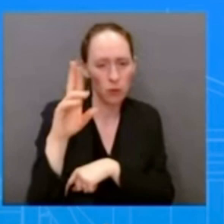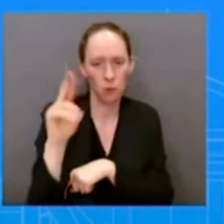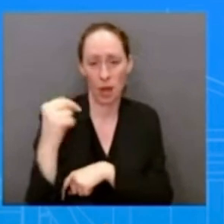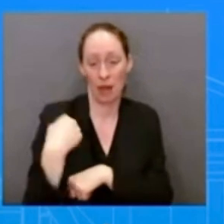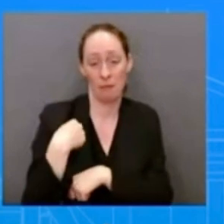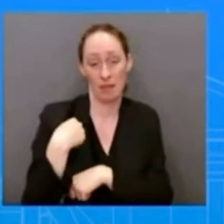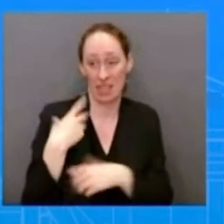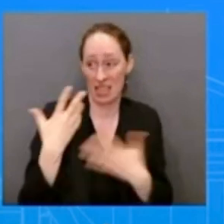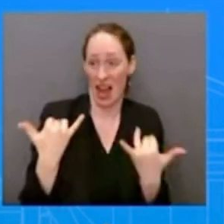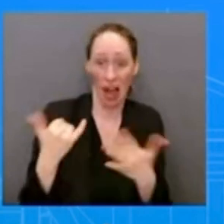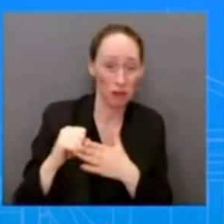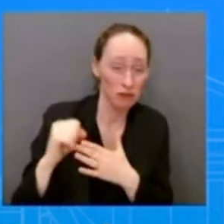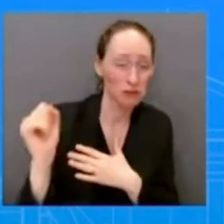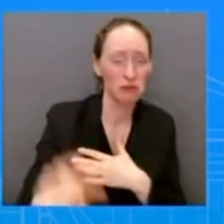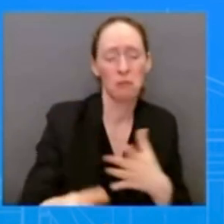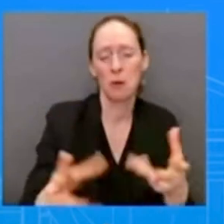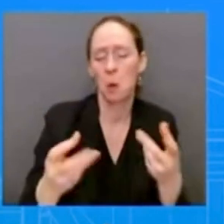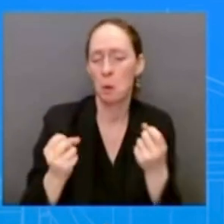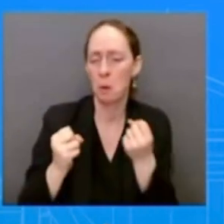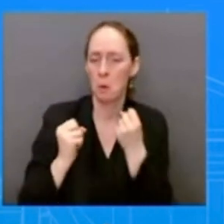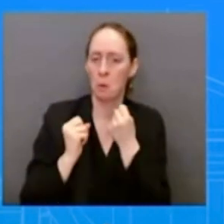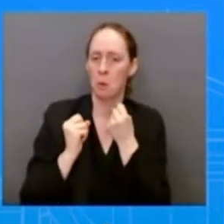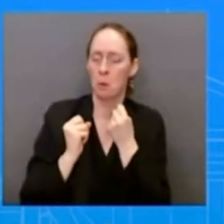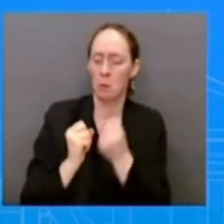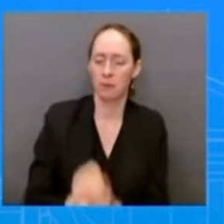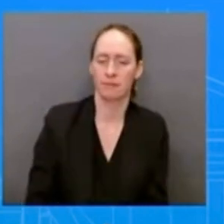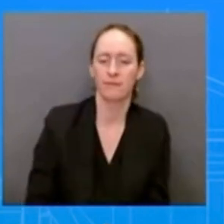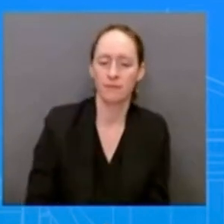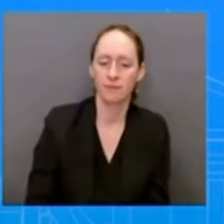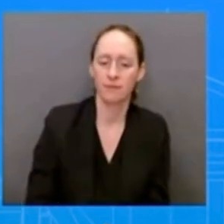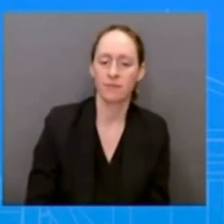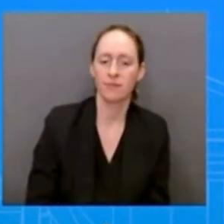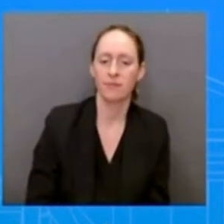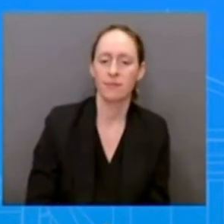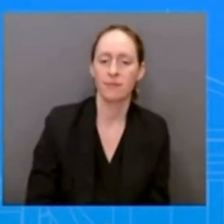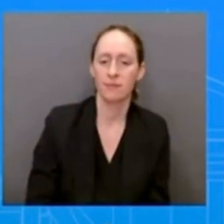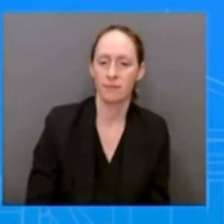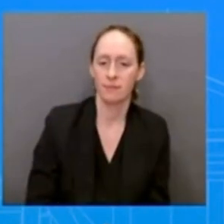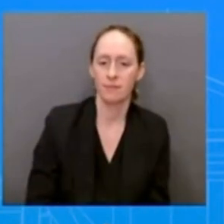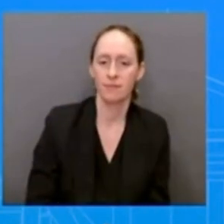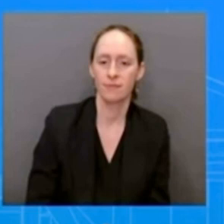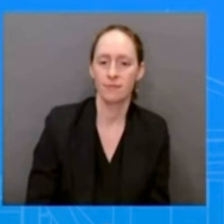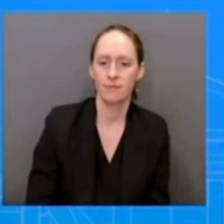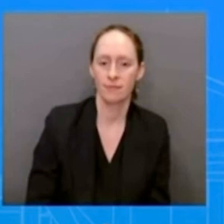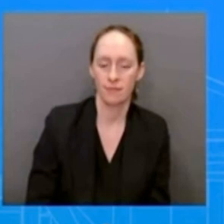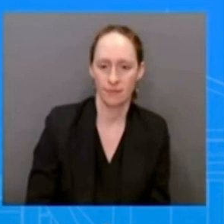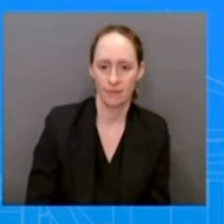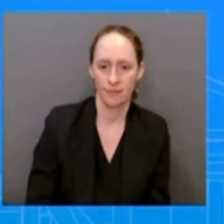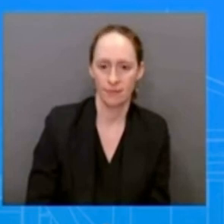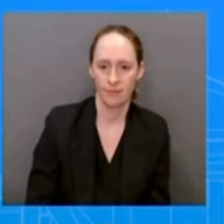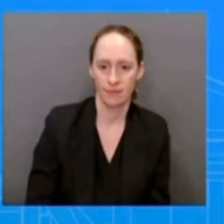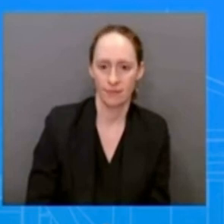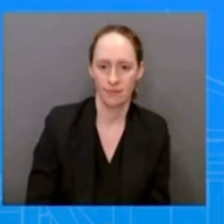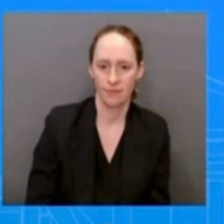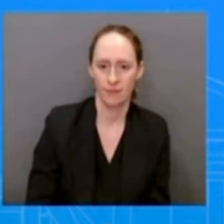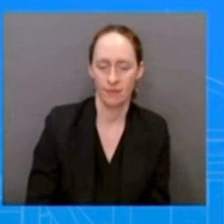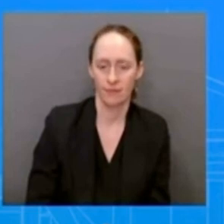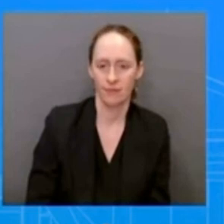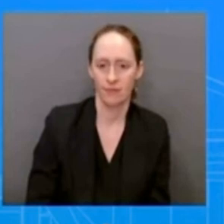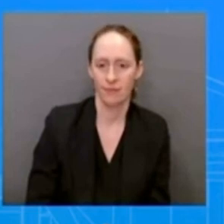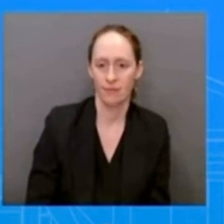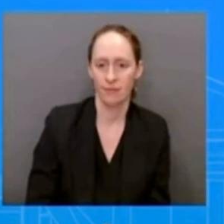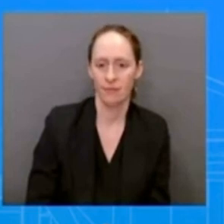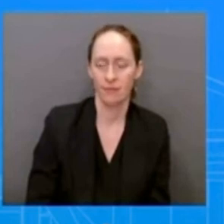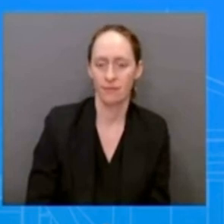one more thing do you have an update on jeff whitkey uh is he back in the states has the president talked to him does he plan to talk to him no conversations that